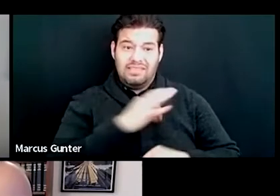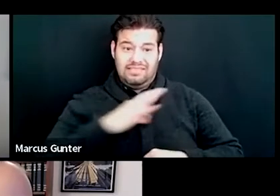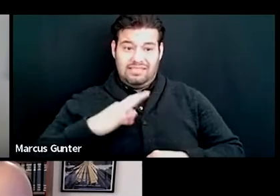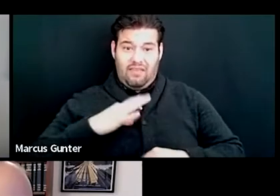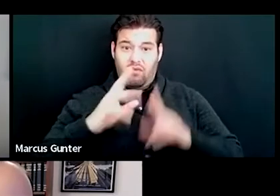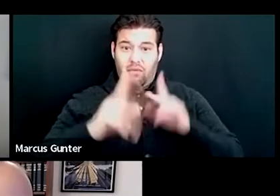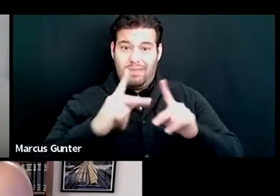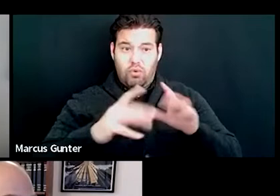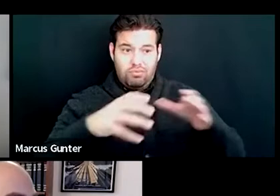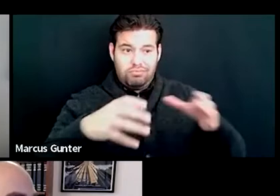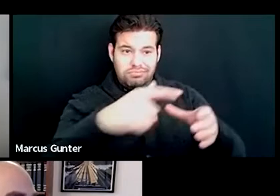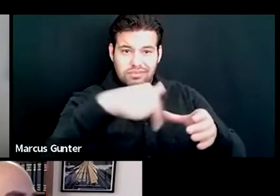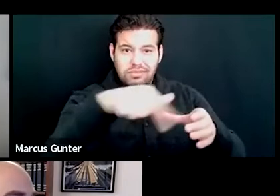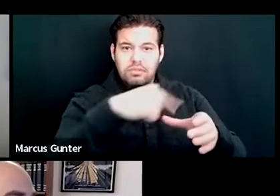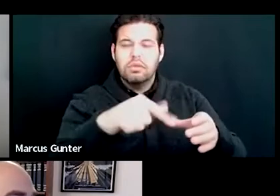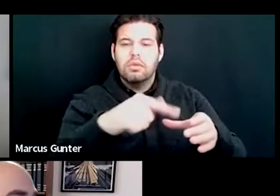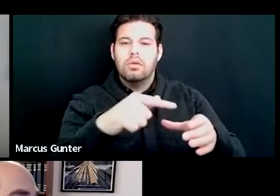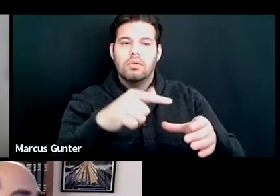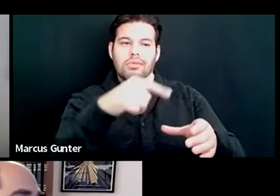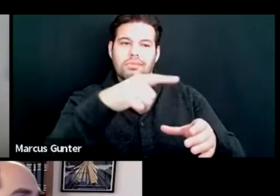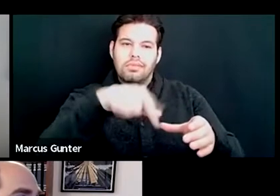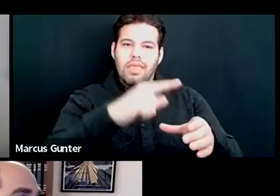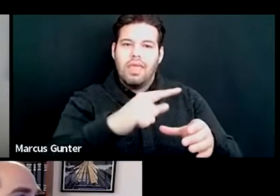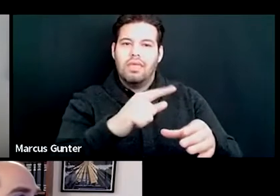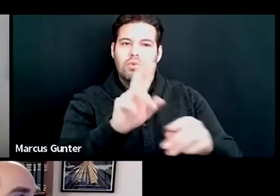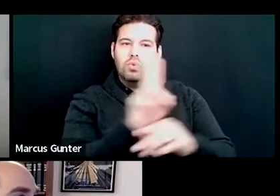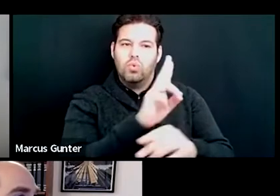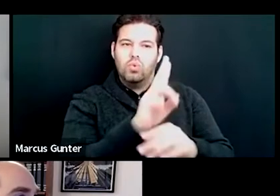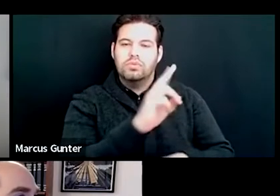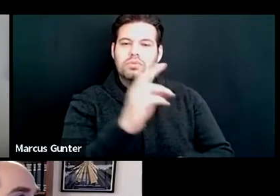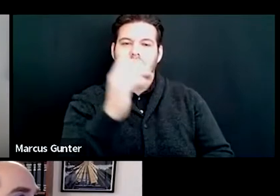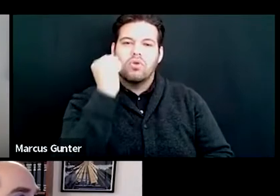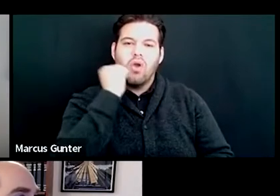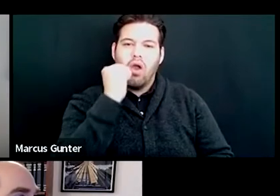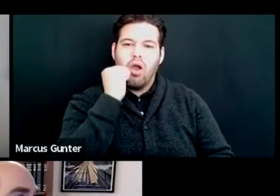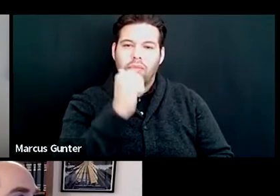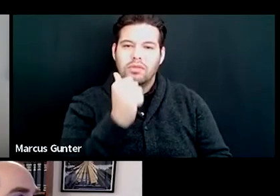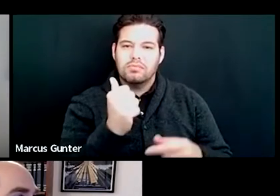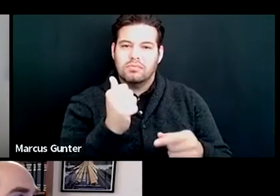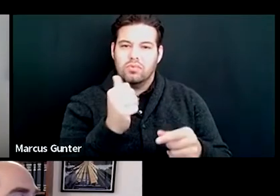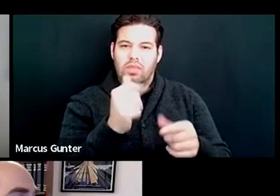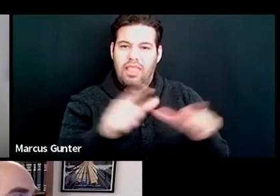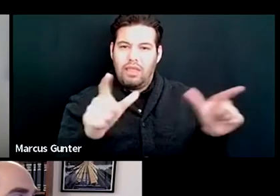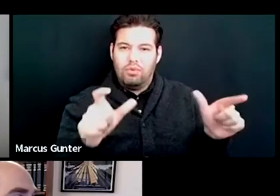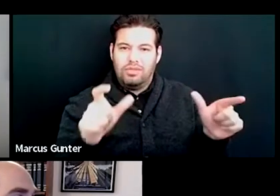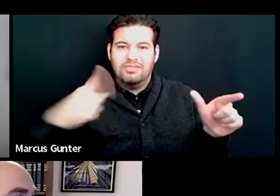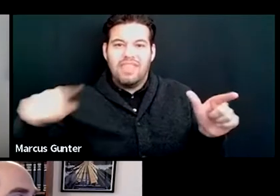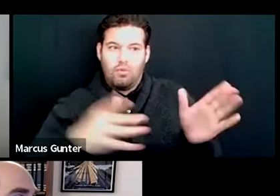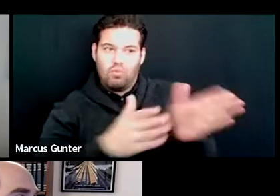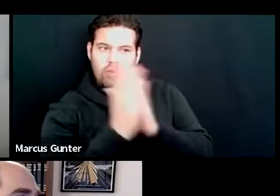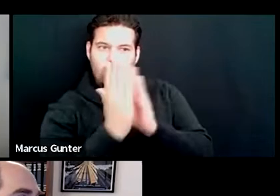speak commonly requested languages or sign commonly requested languages, um,